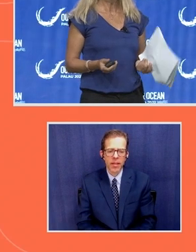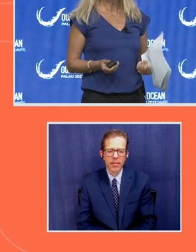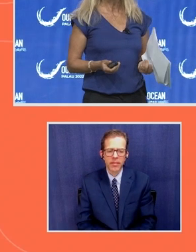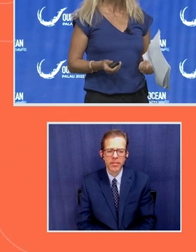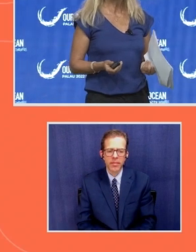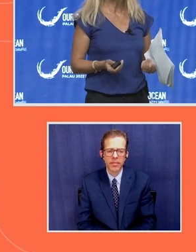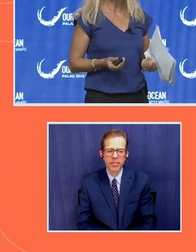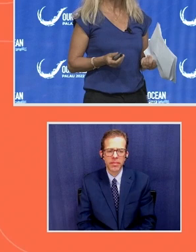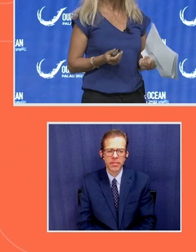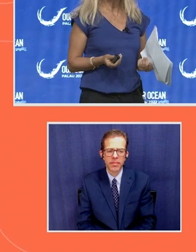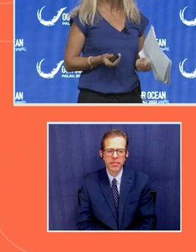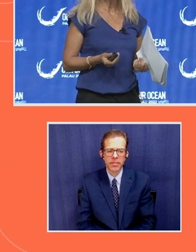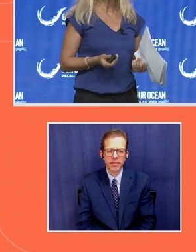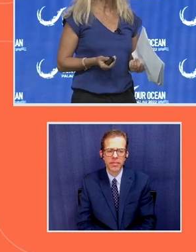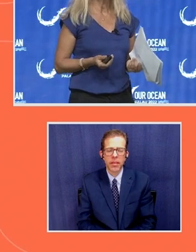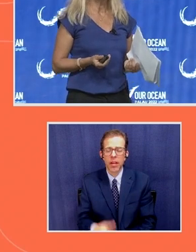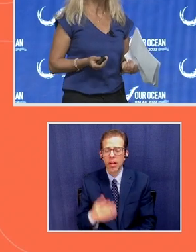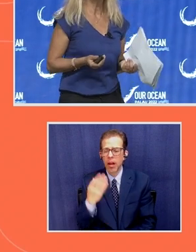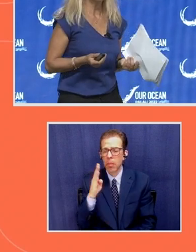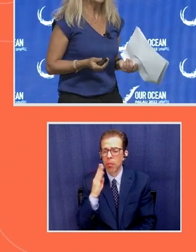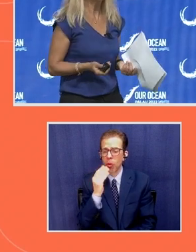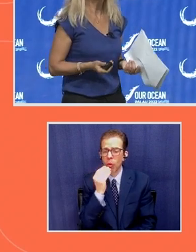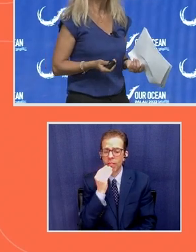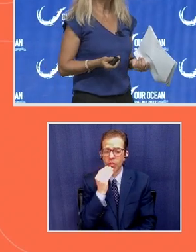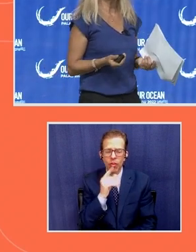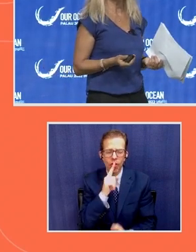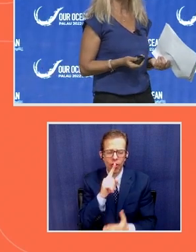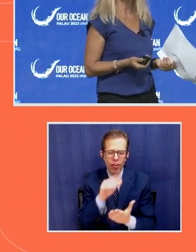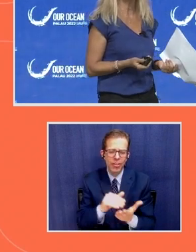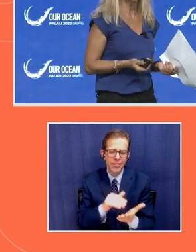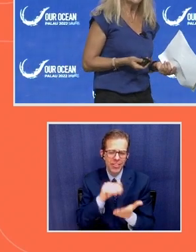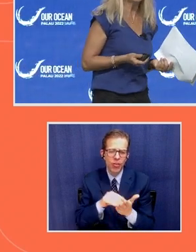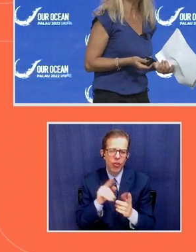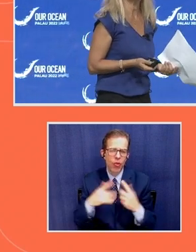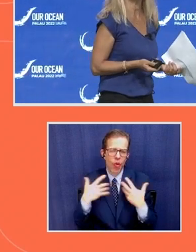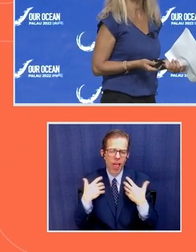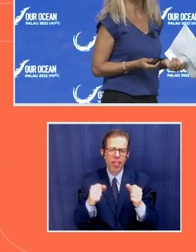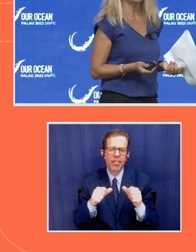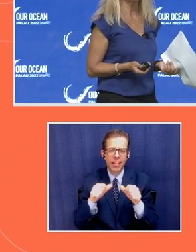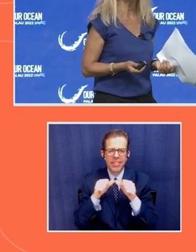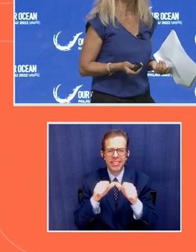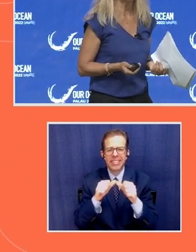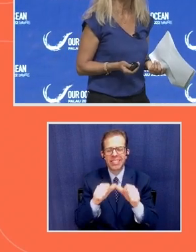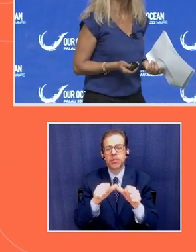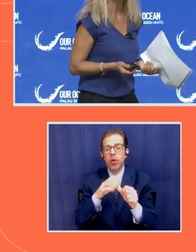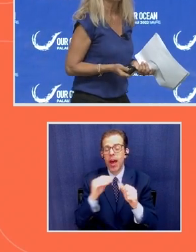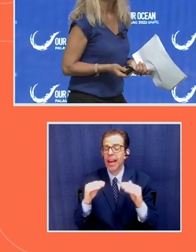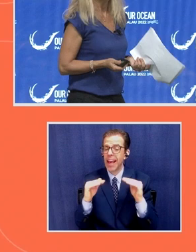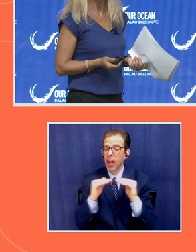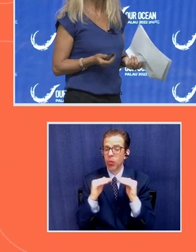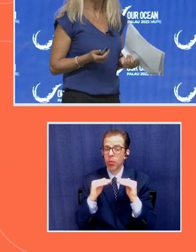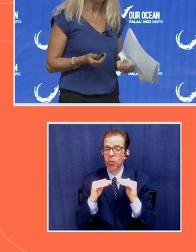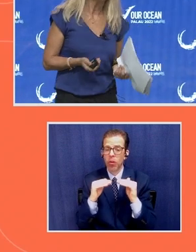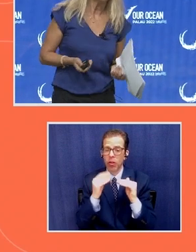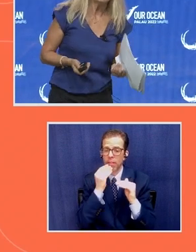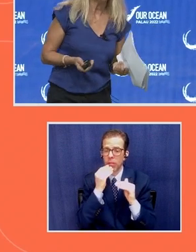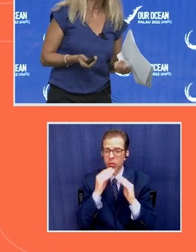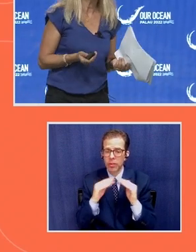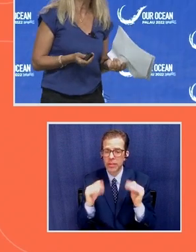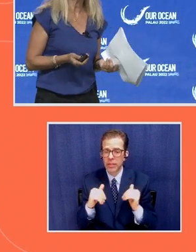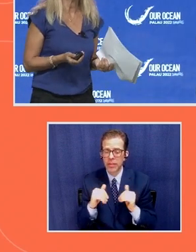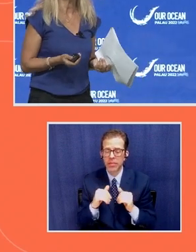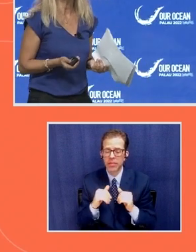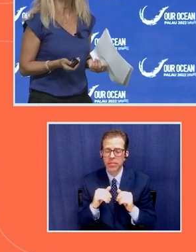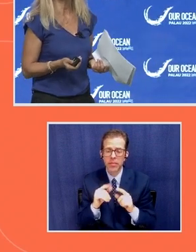Blue foods are central to healthy, sustainable, and equitable food systems. However, up to